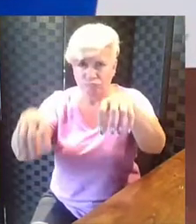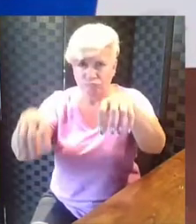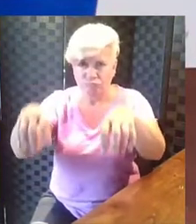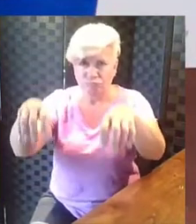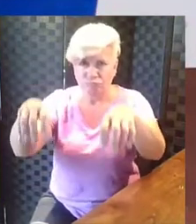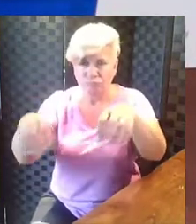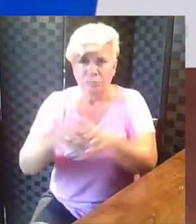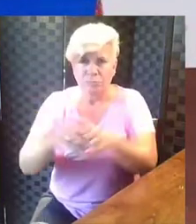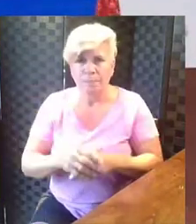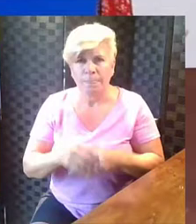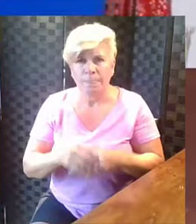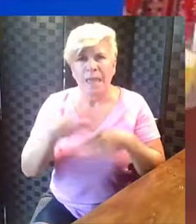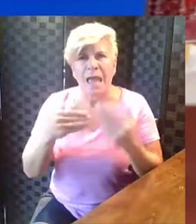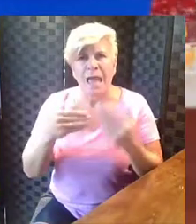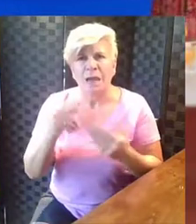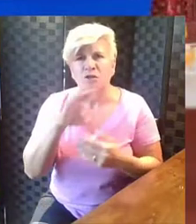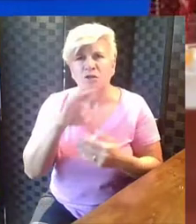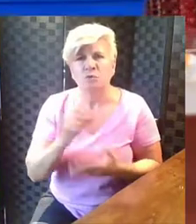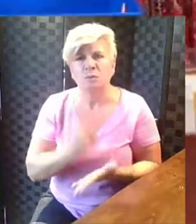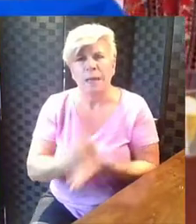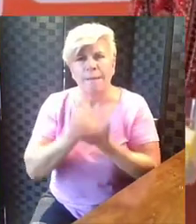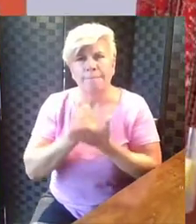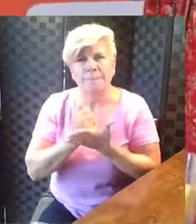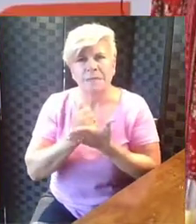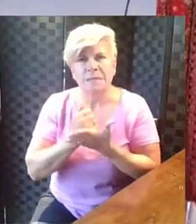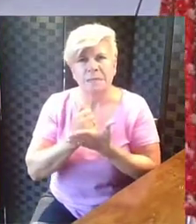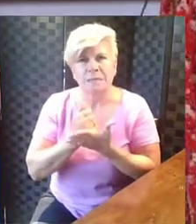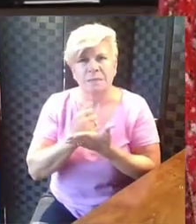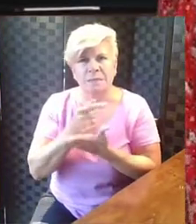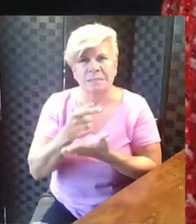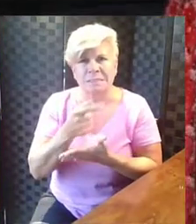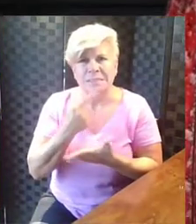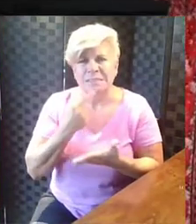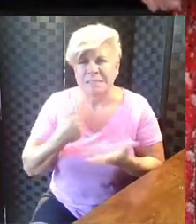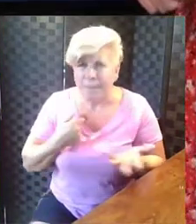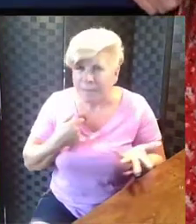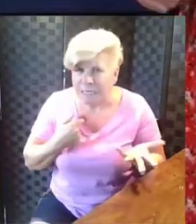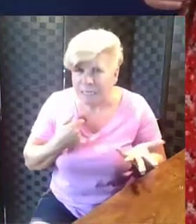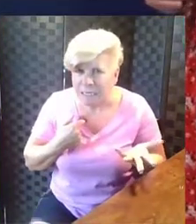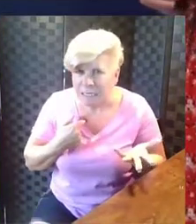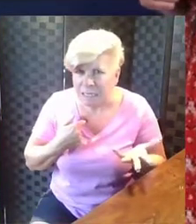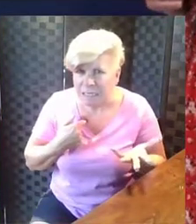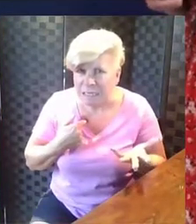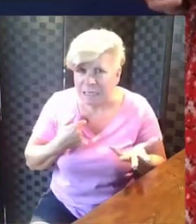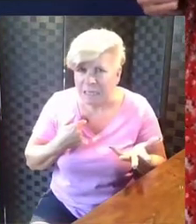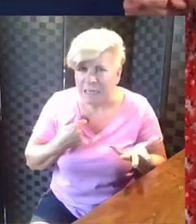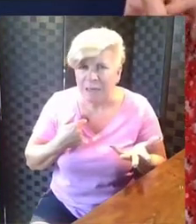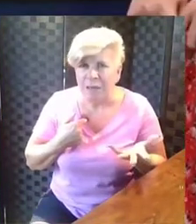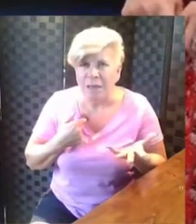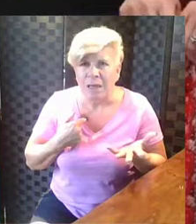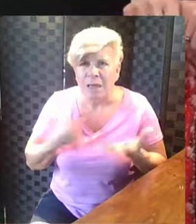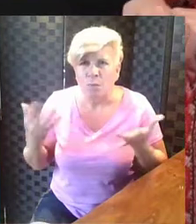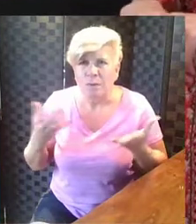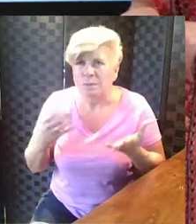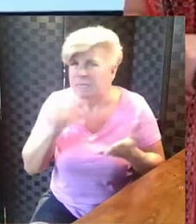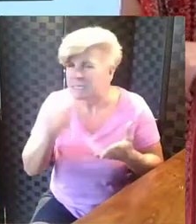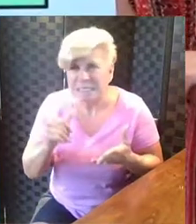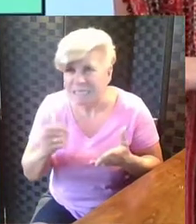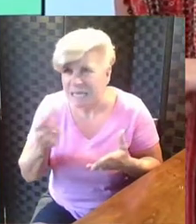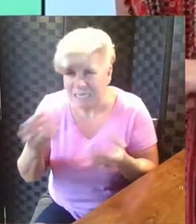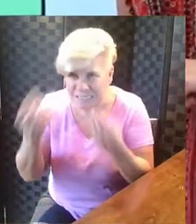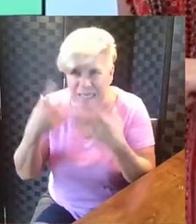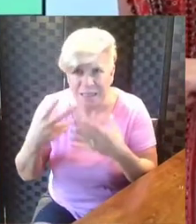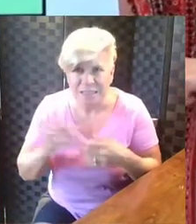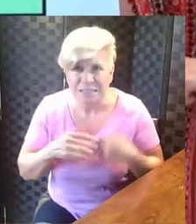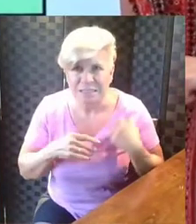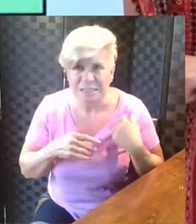how can this tool be helpful? What can this tell us? But then also think about what can it not tell us?